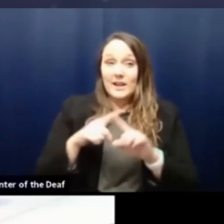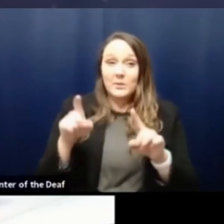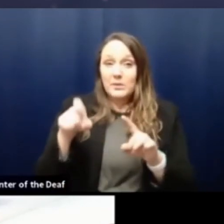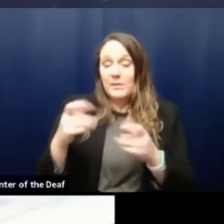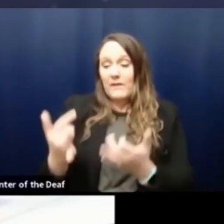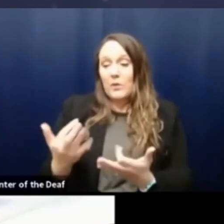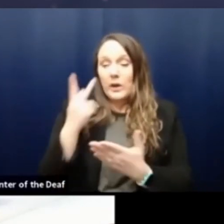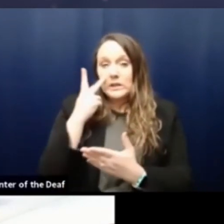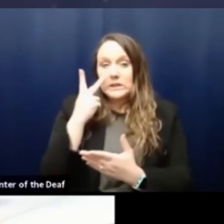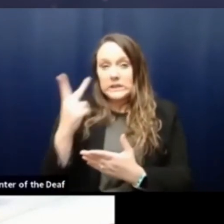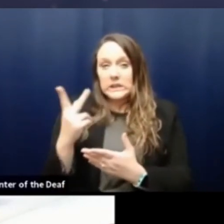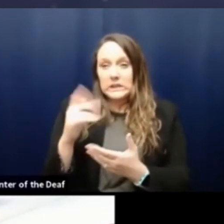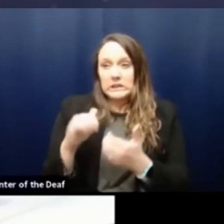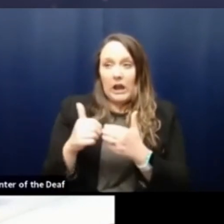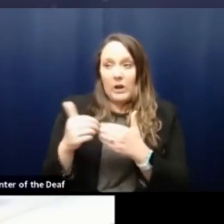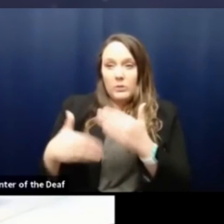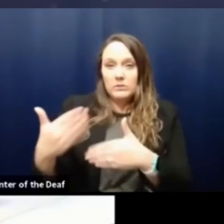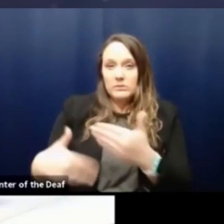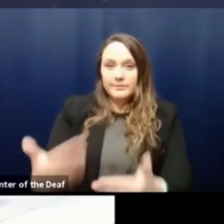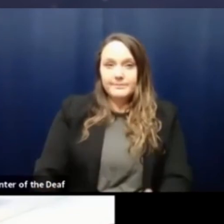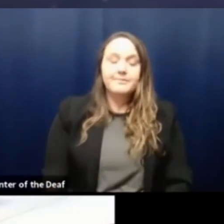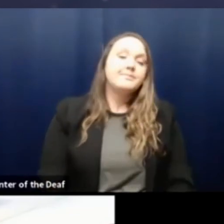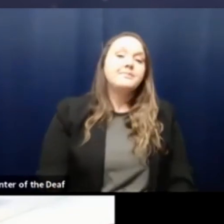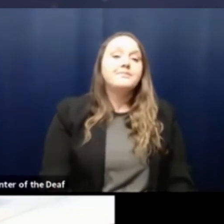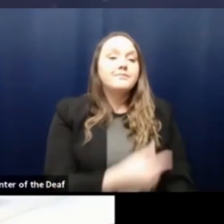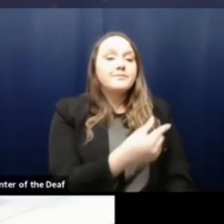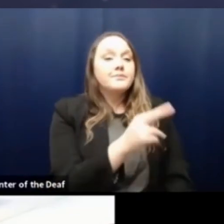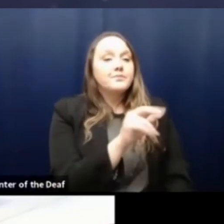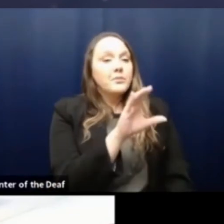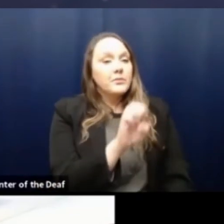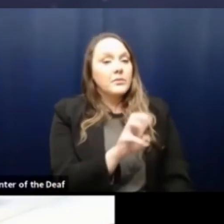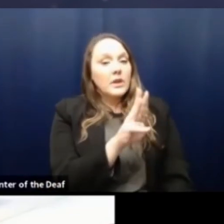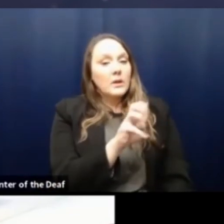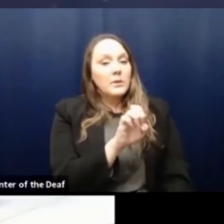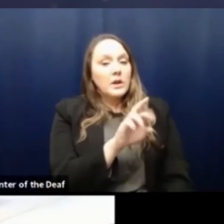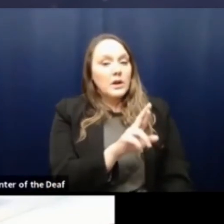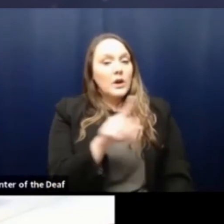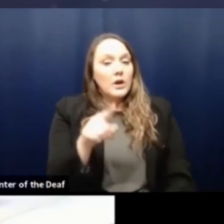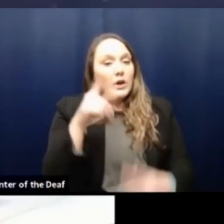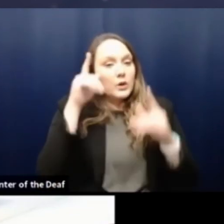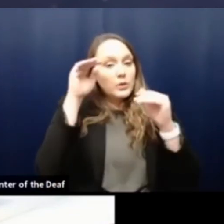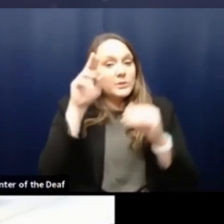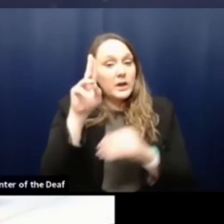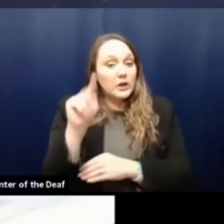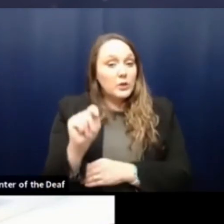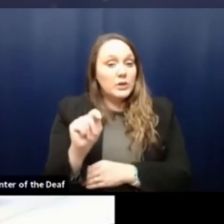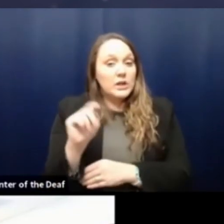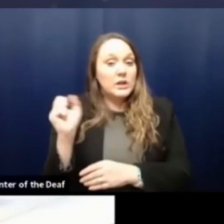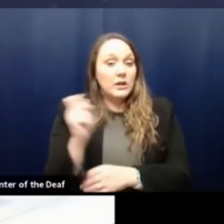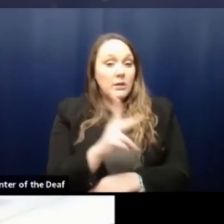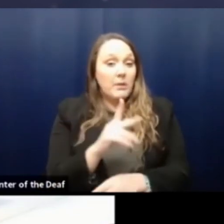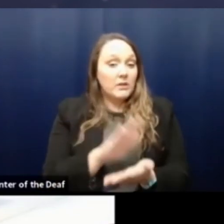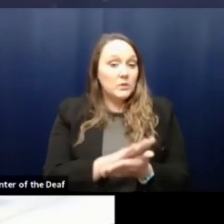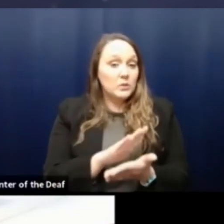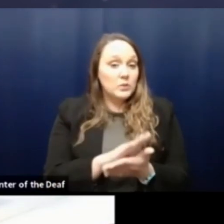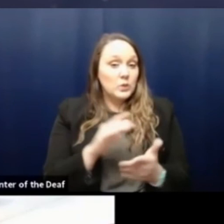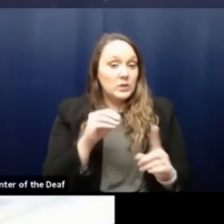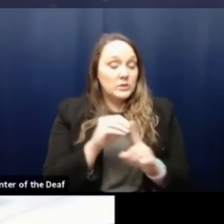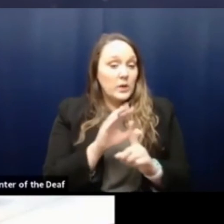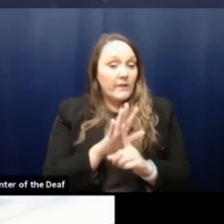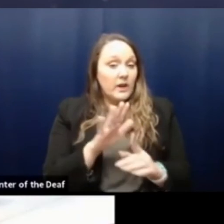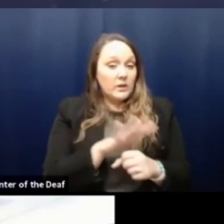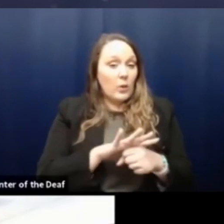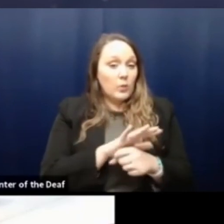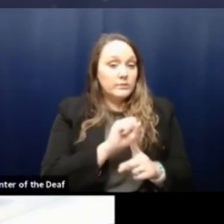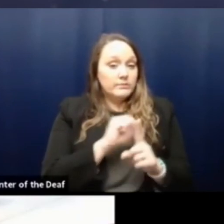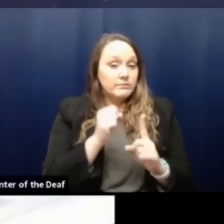what the details are. From Grace with WBIR, do you expect UT returning to impact the local situation? And if so,